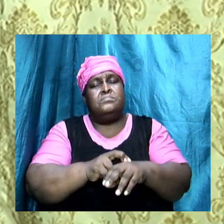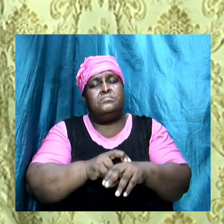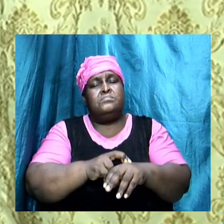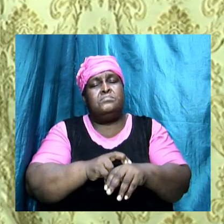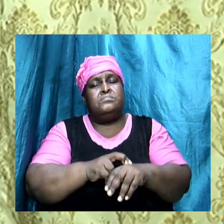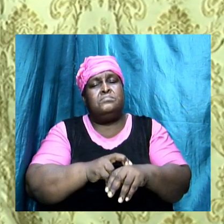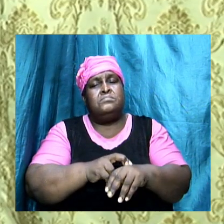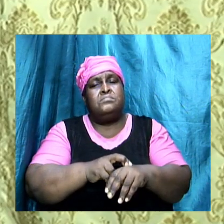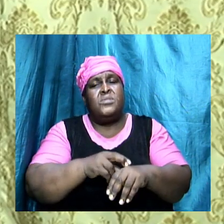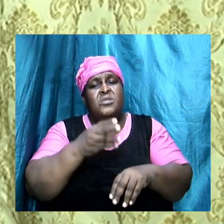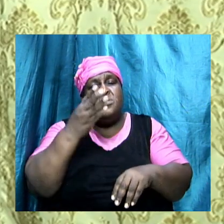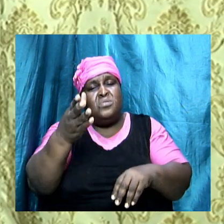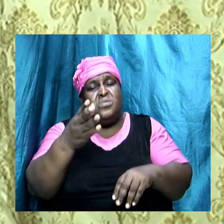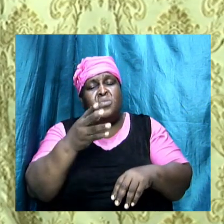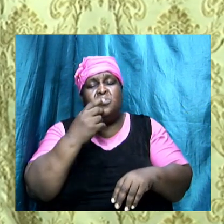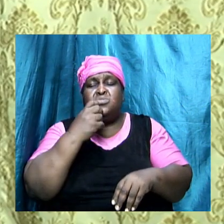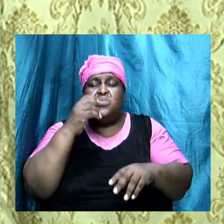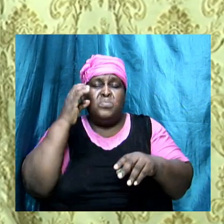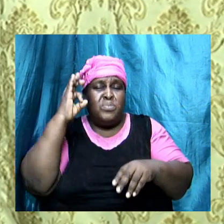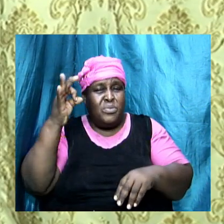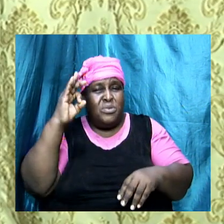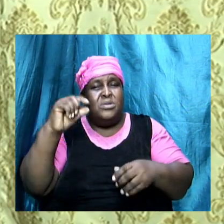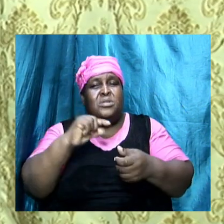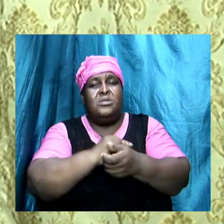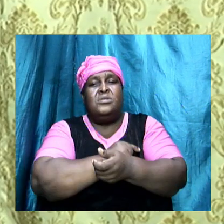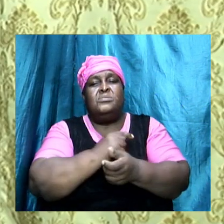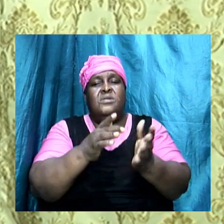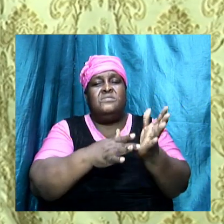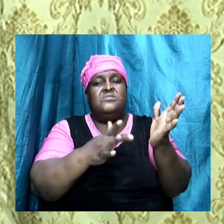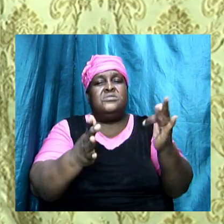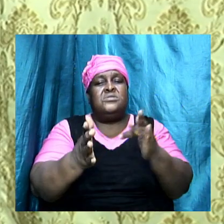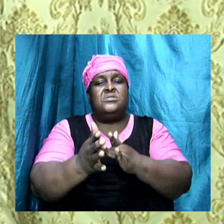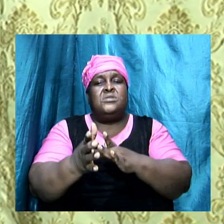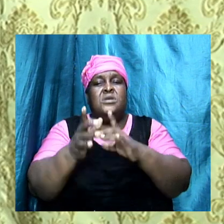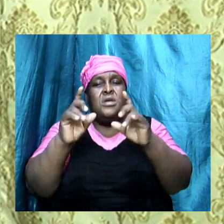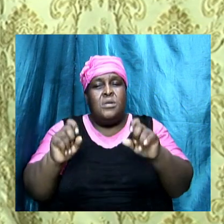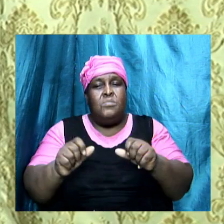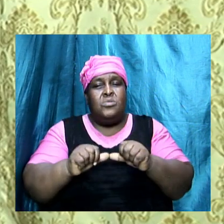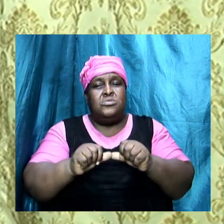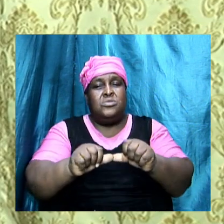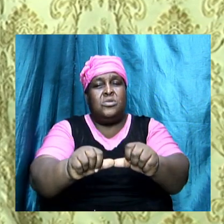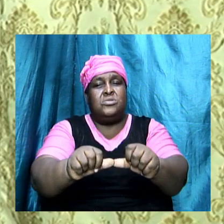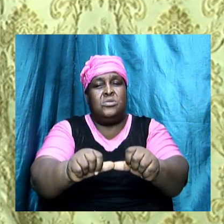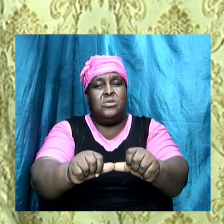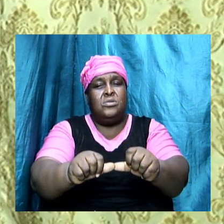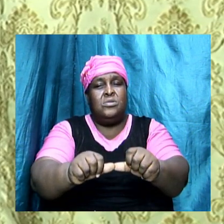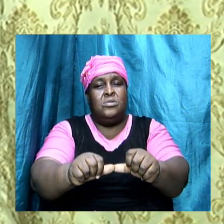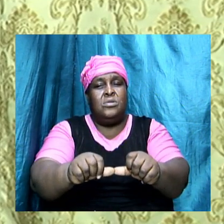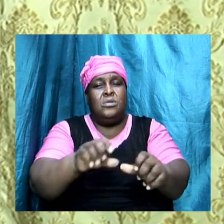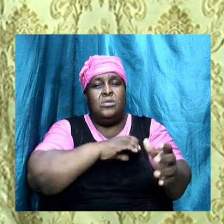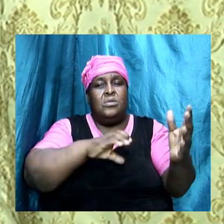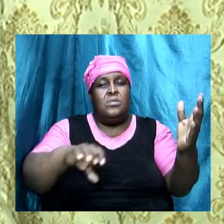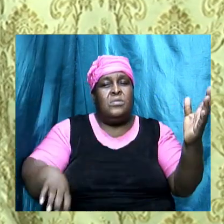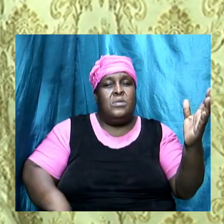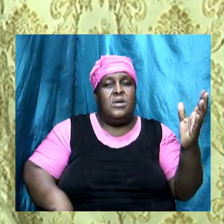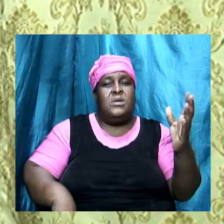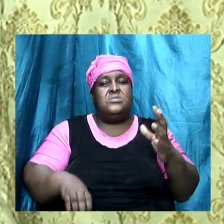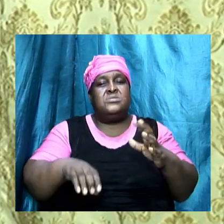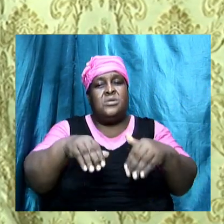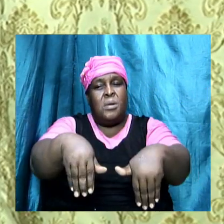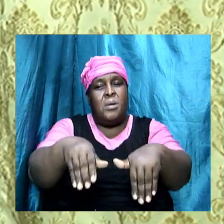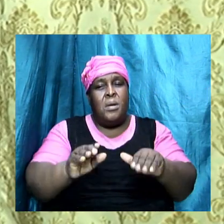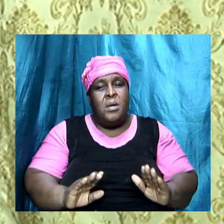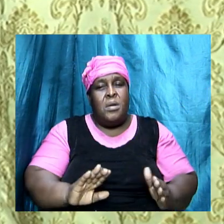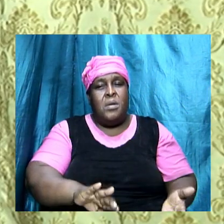but those who preach the gospel of Christ must continue to preach we preach Christ buried